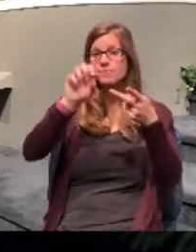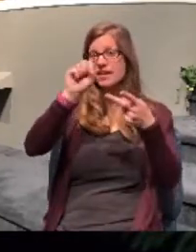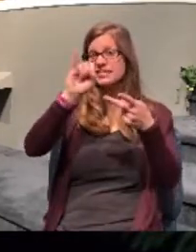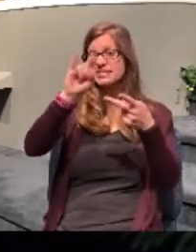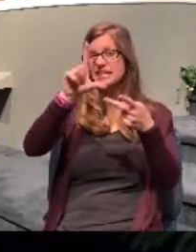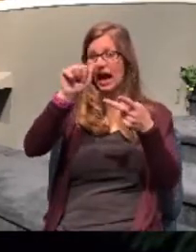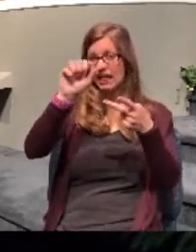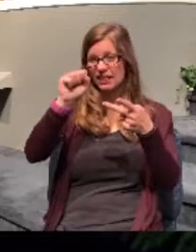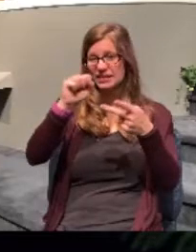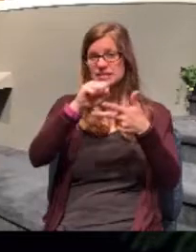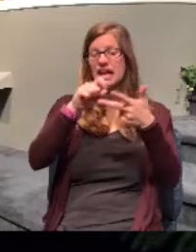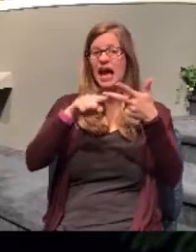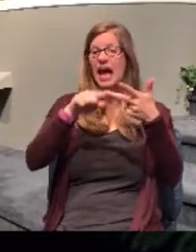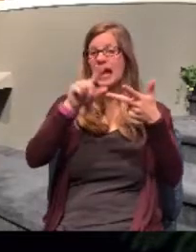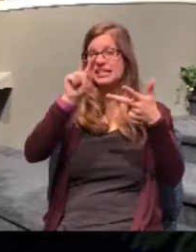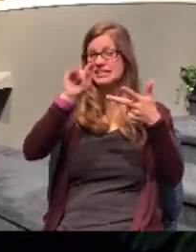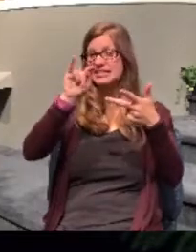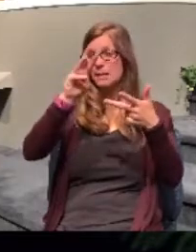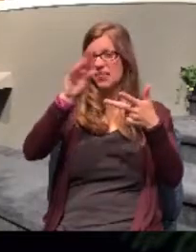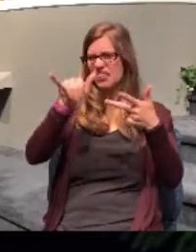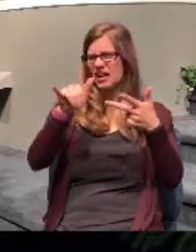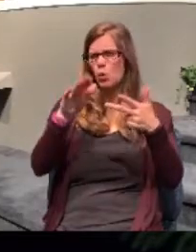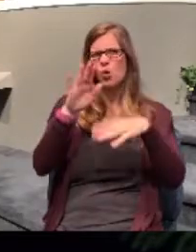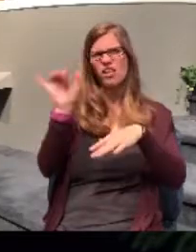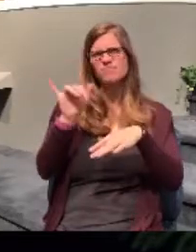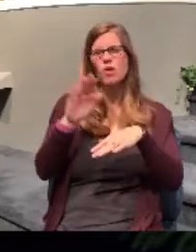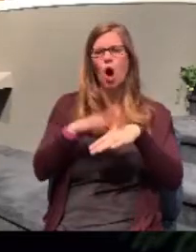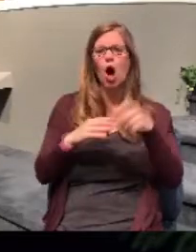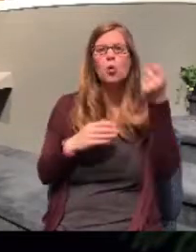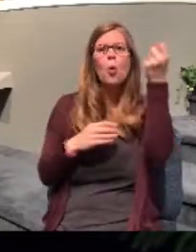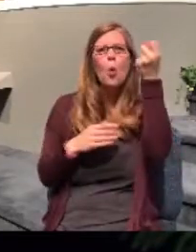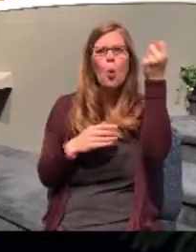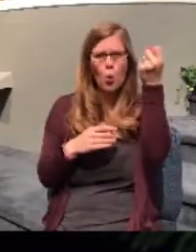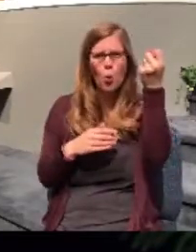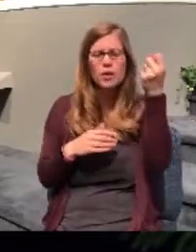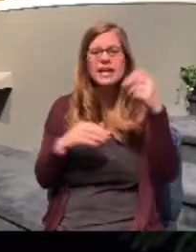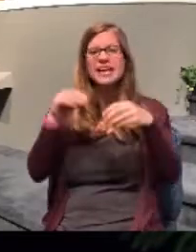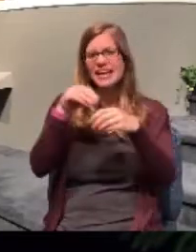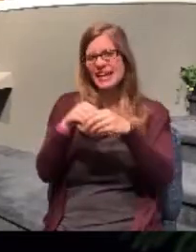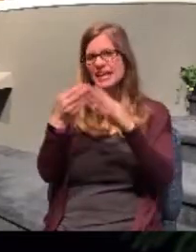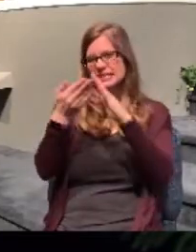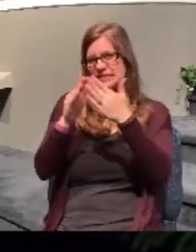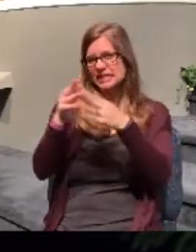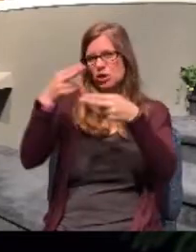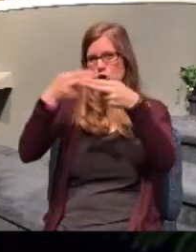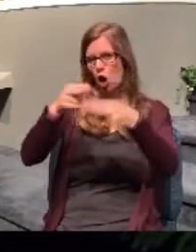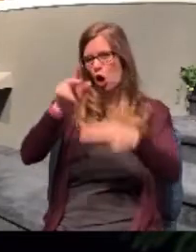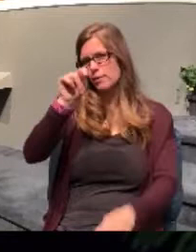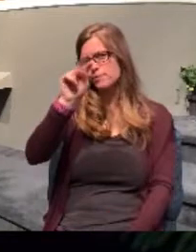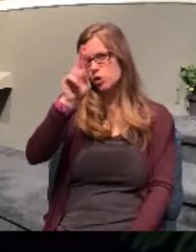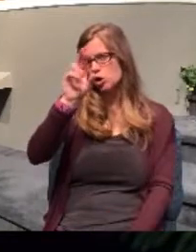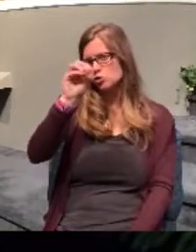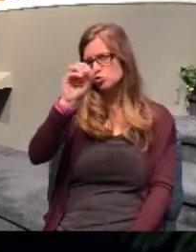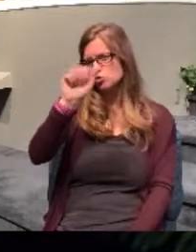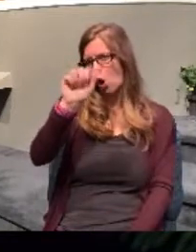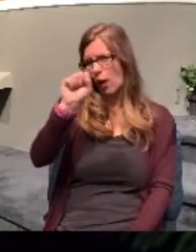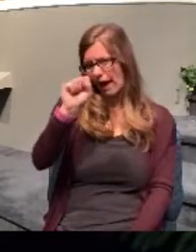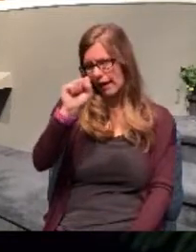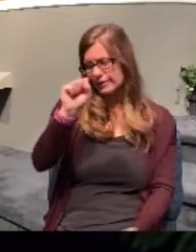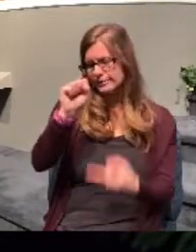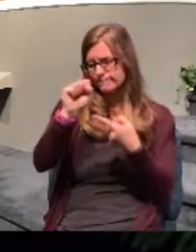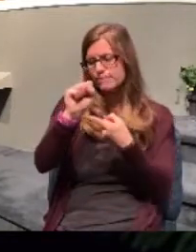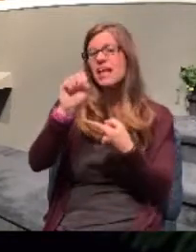somewhat of what I would call a holding pattern in a city called Troas. It was while they were there in